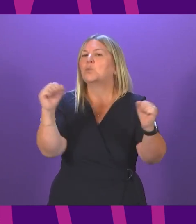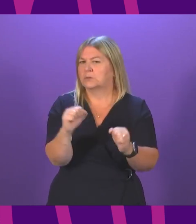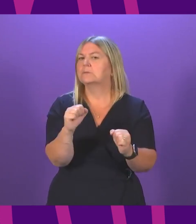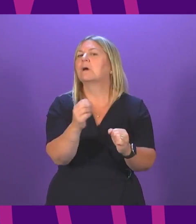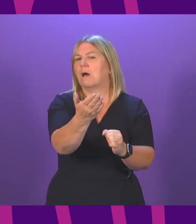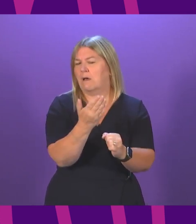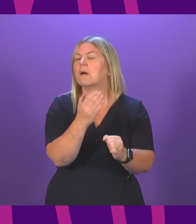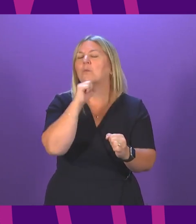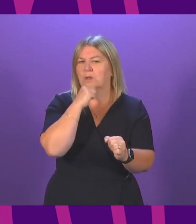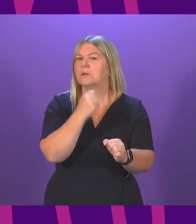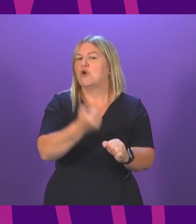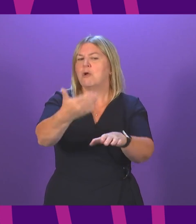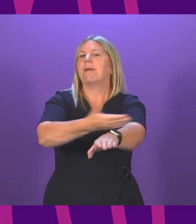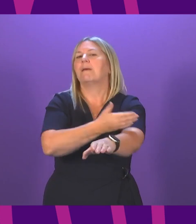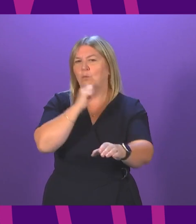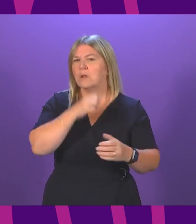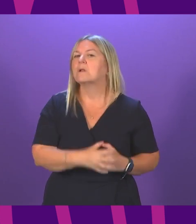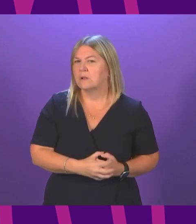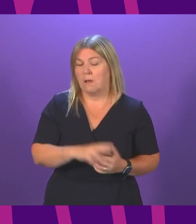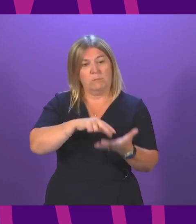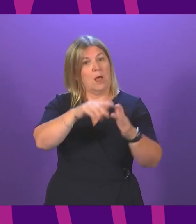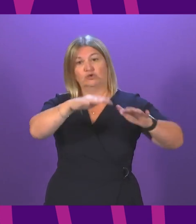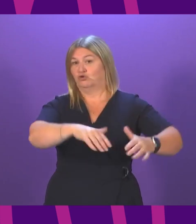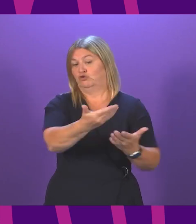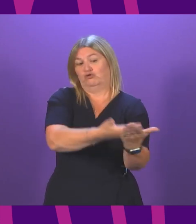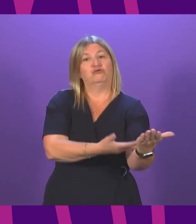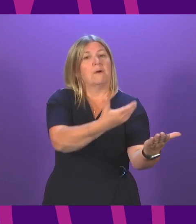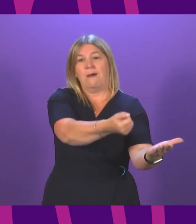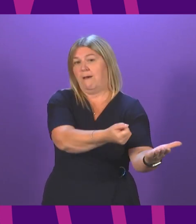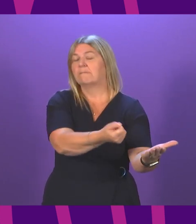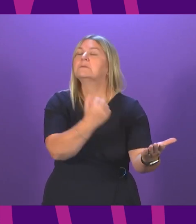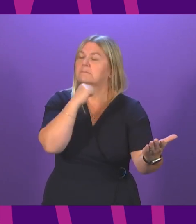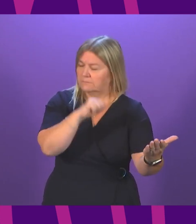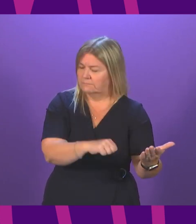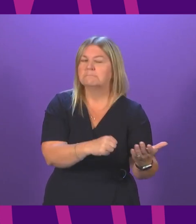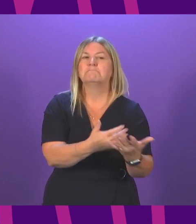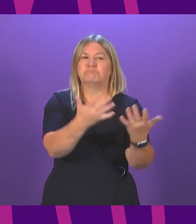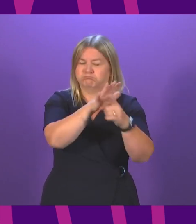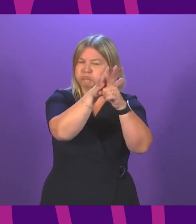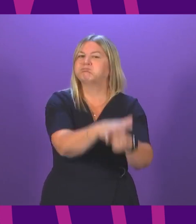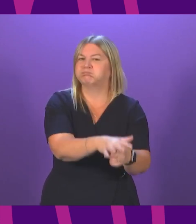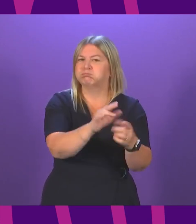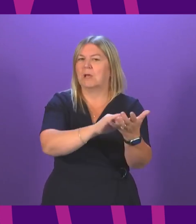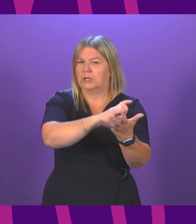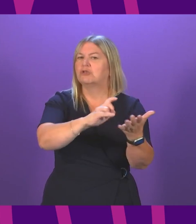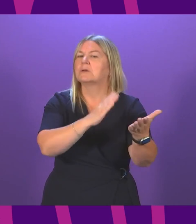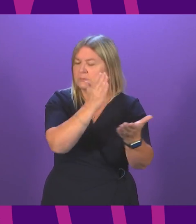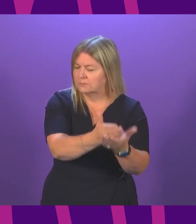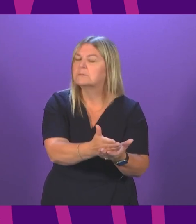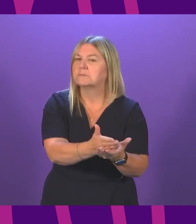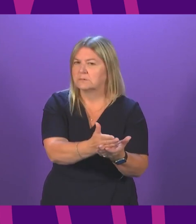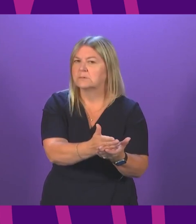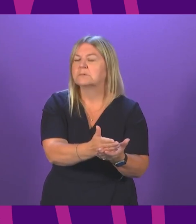much, much earlier in the year. Those plans are there. There is enormous pressure on our national health service right now. That is